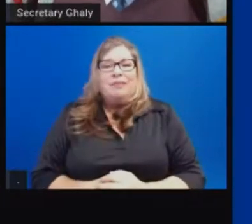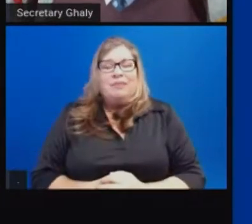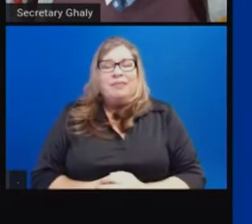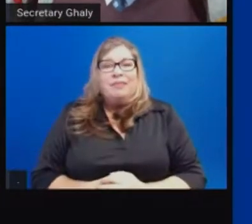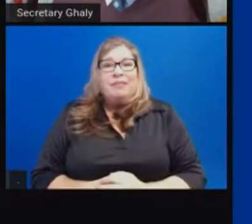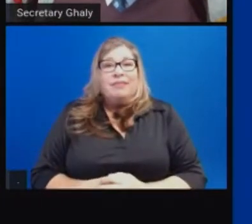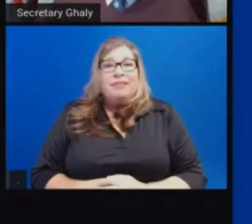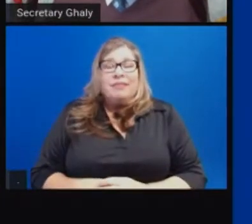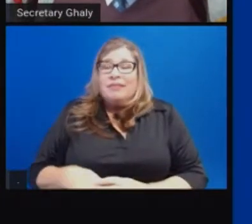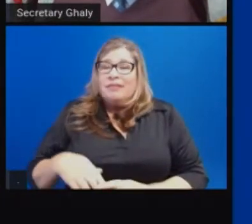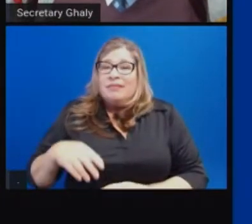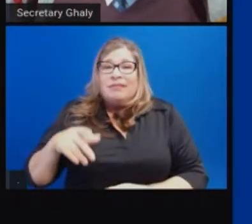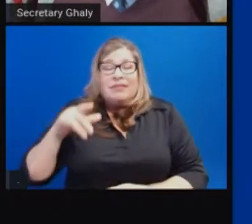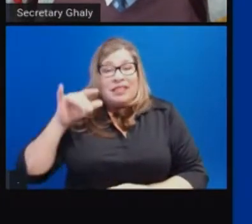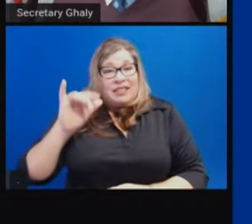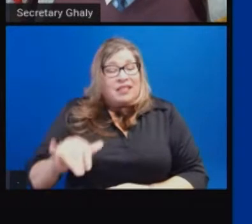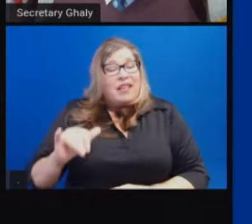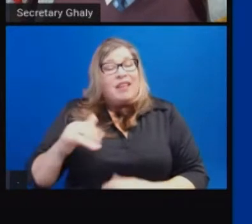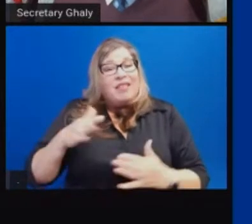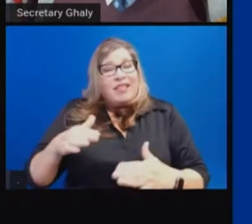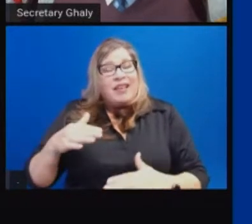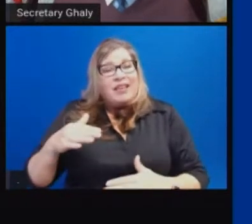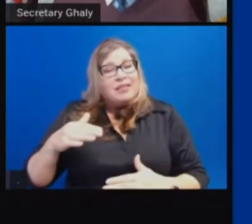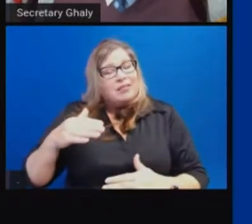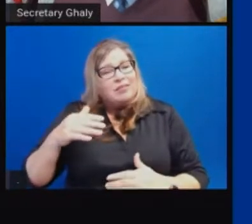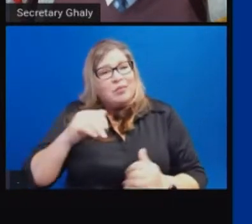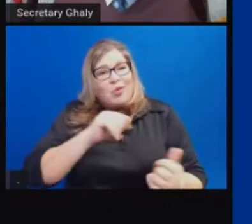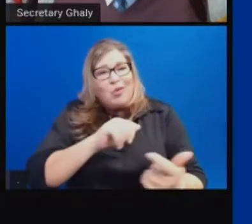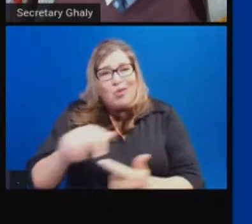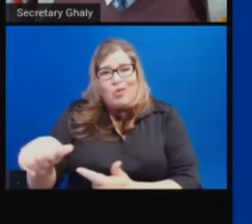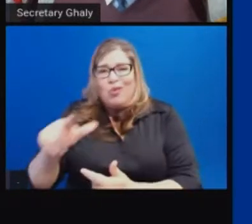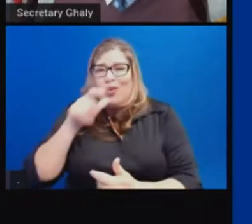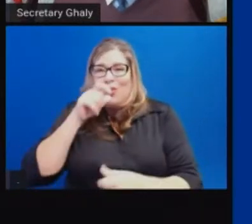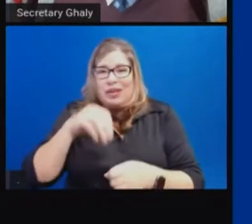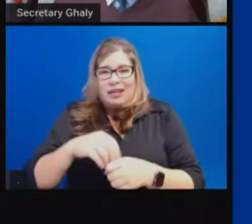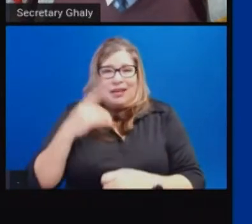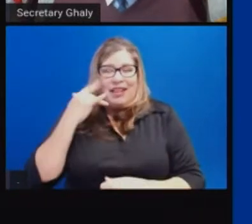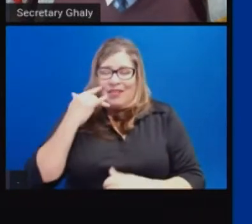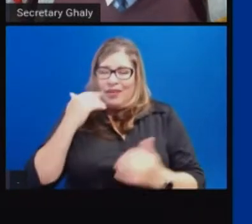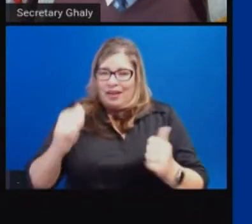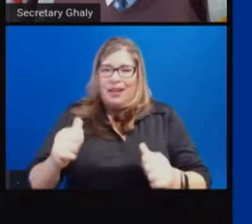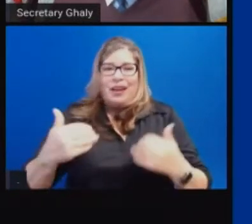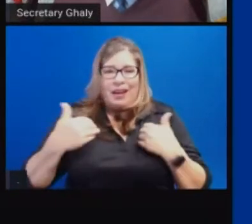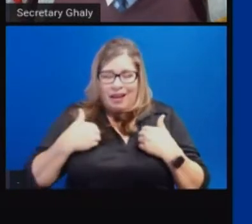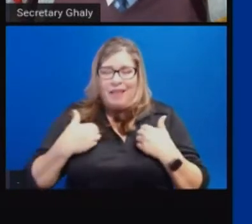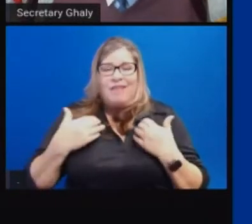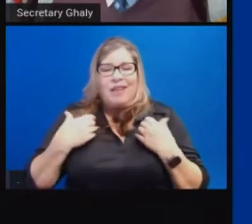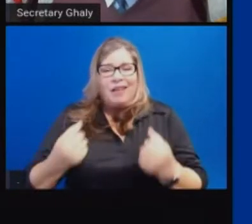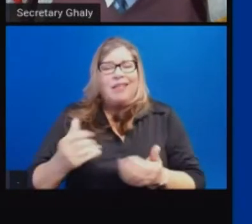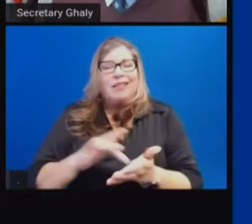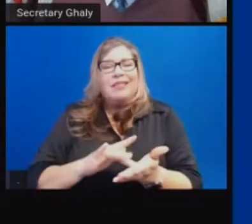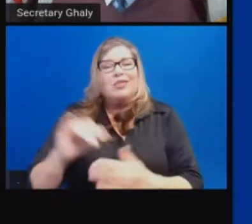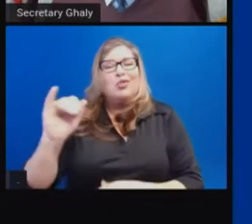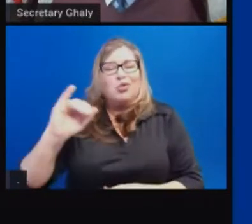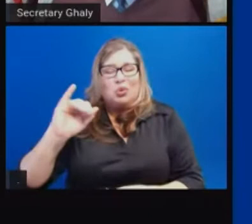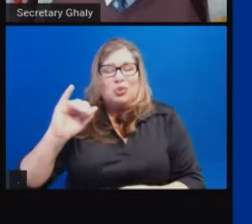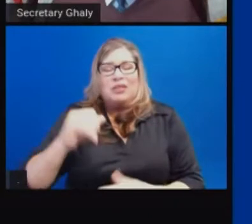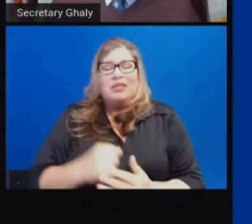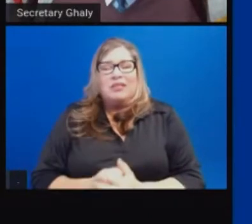let us work for all vulnerable and other Californians to get healthcare services to them. then